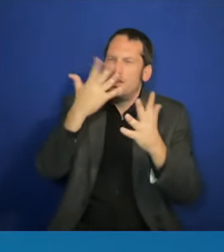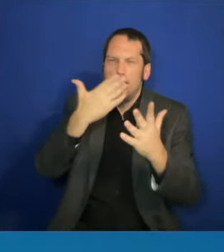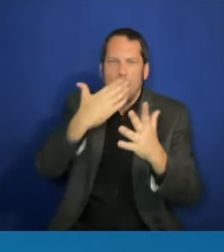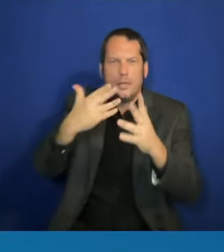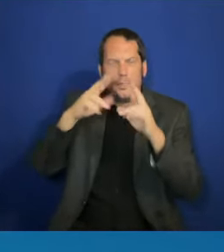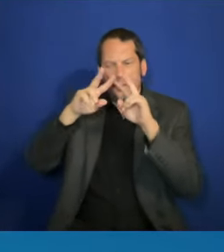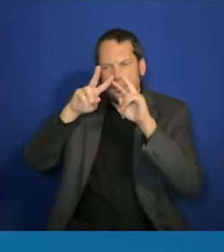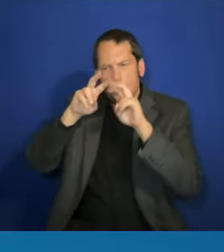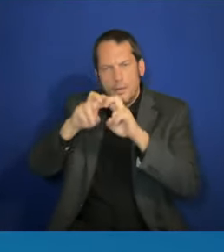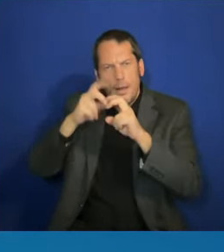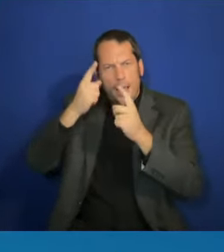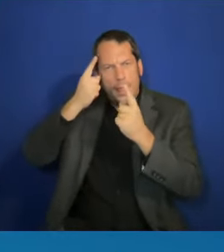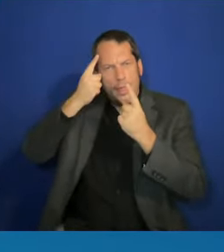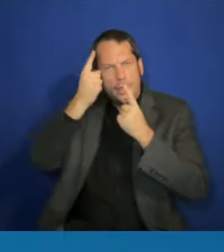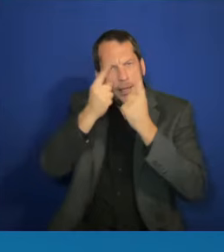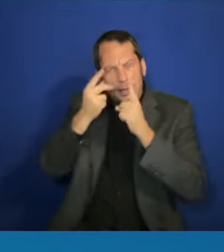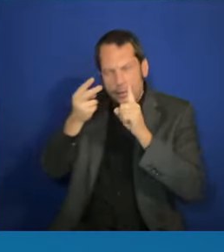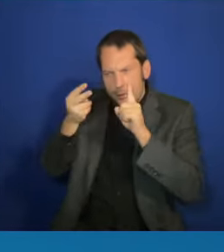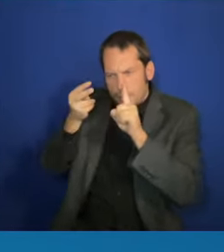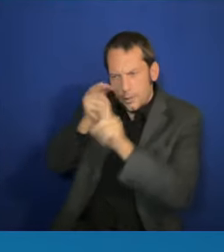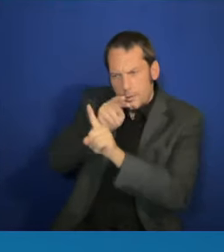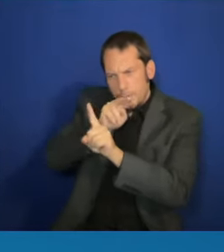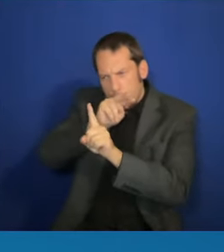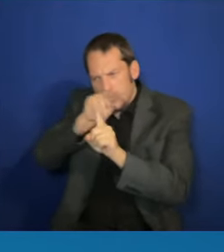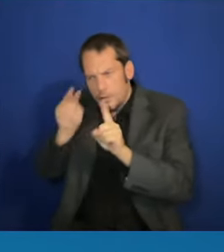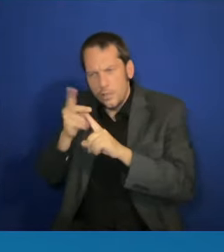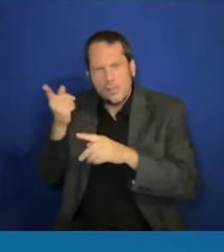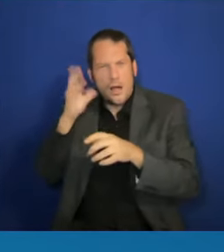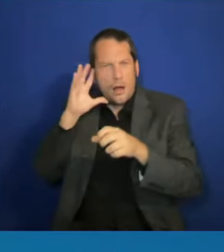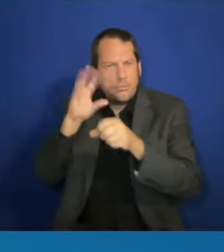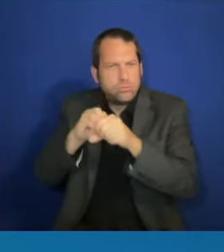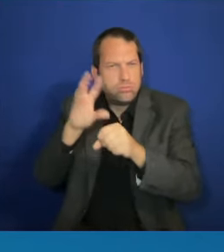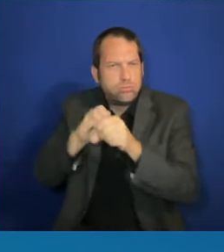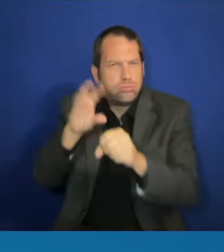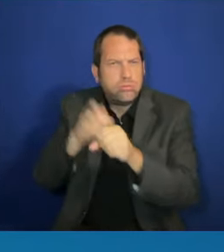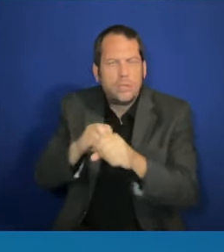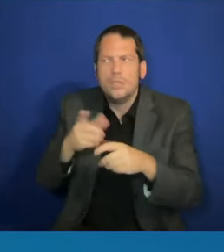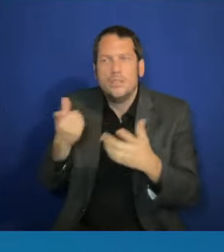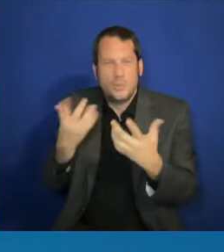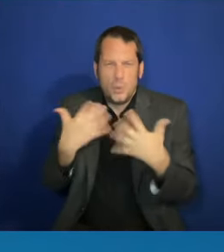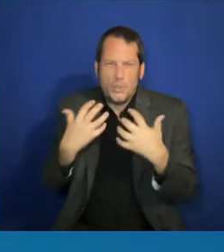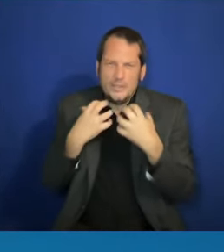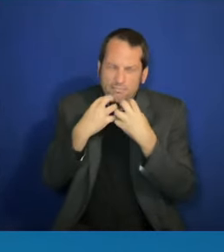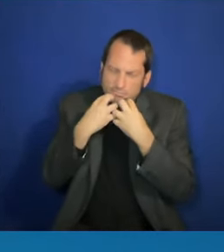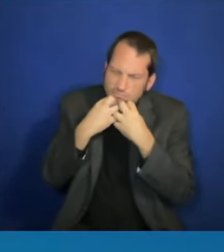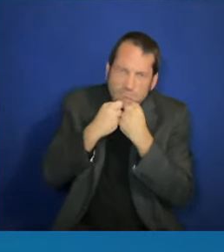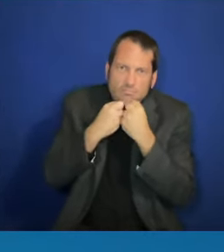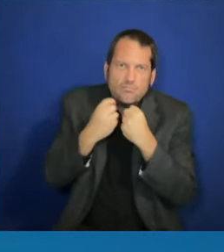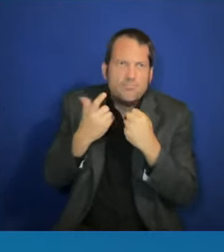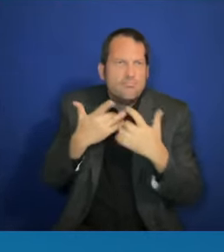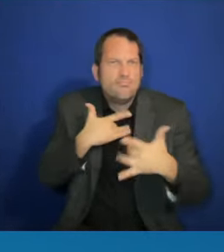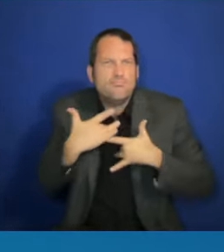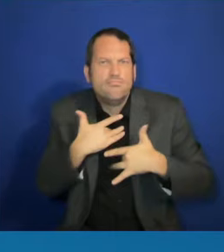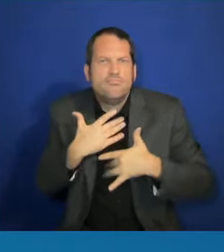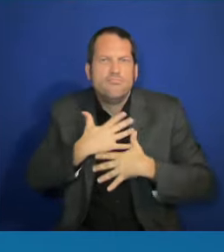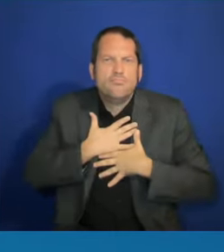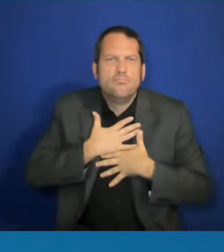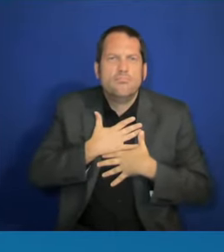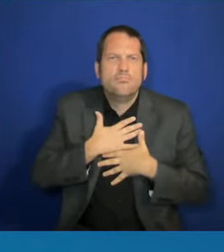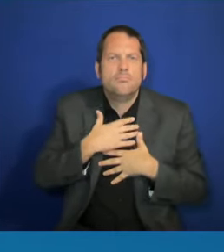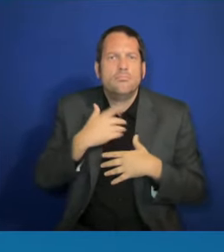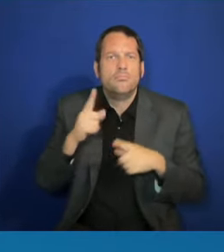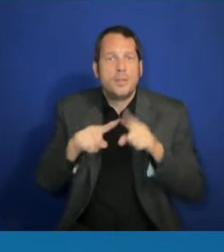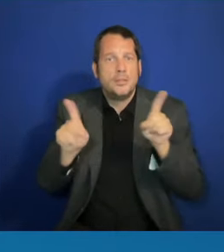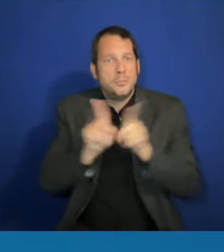They care deeply, but they also aren't going to let us waste any time with what needs to